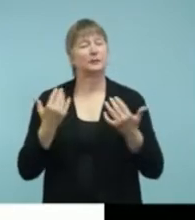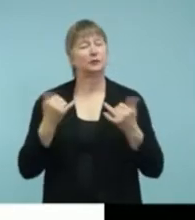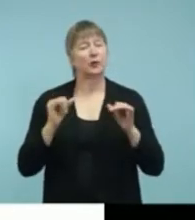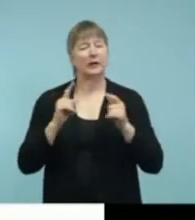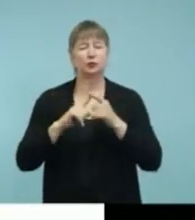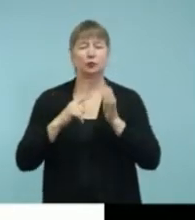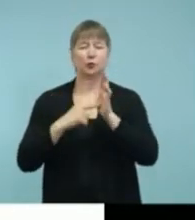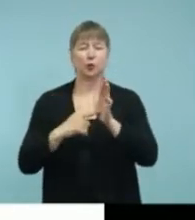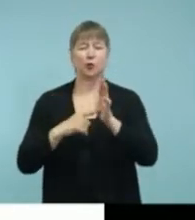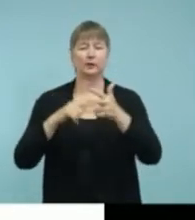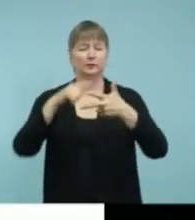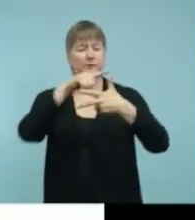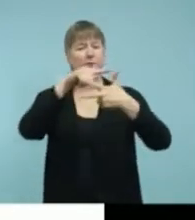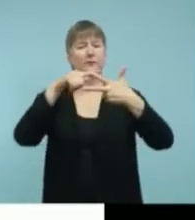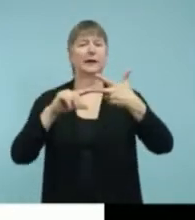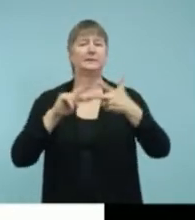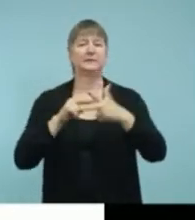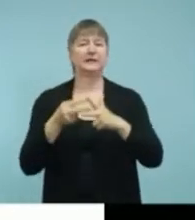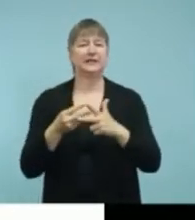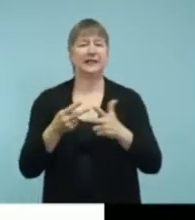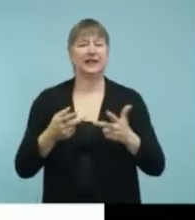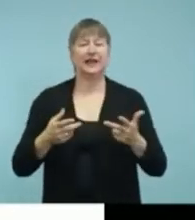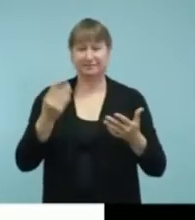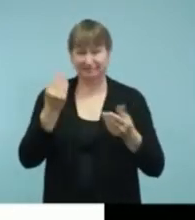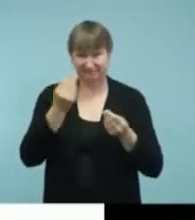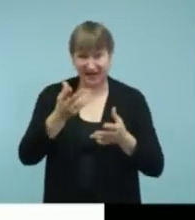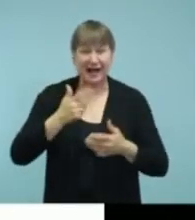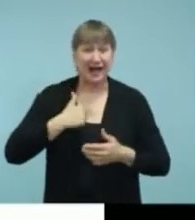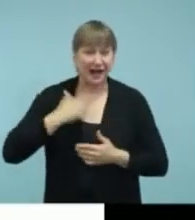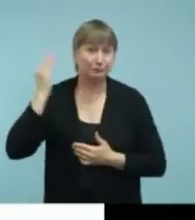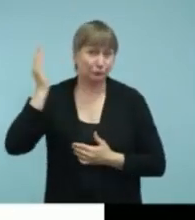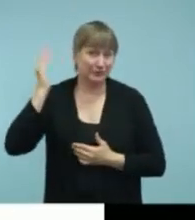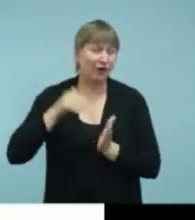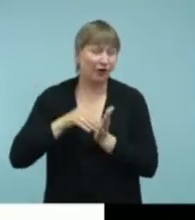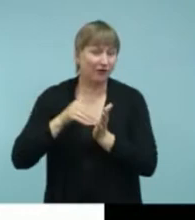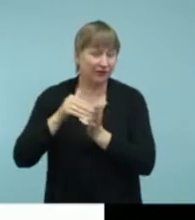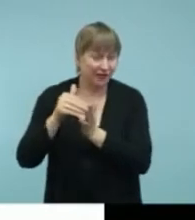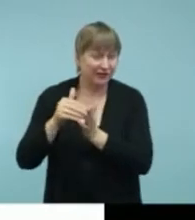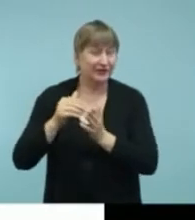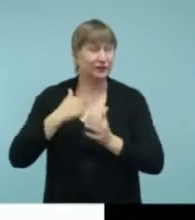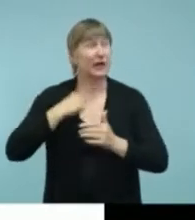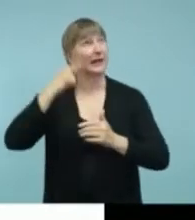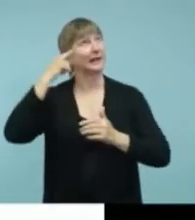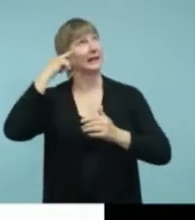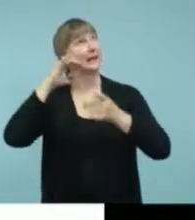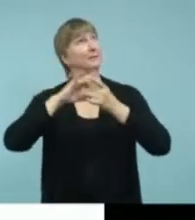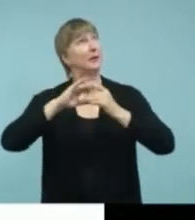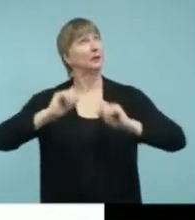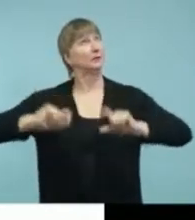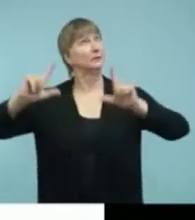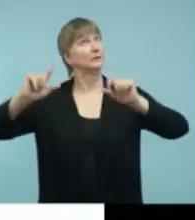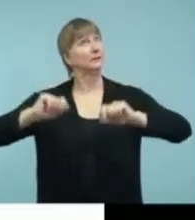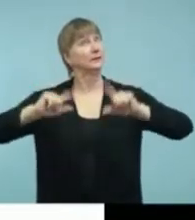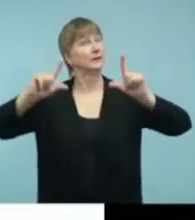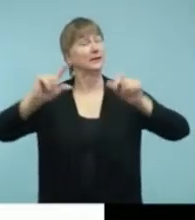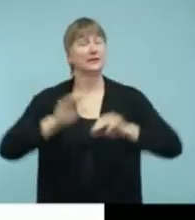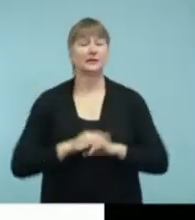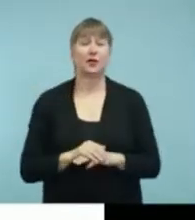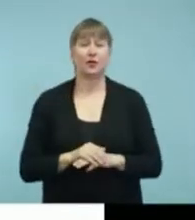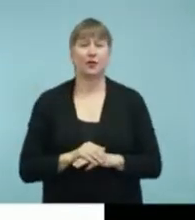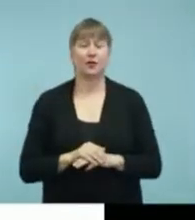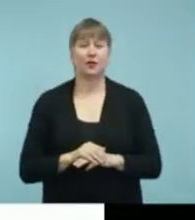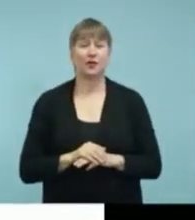I can tell I do a lot of presentations because I tend to think in PowerPoint. So, on the left, you're going to see,